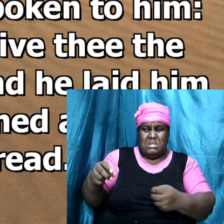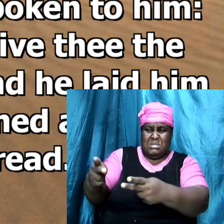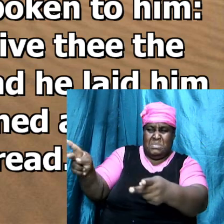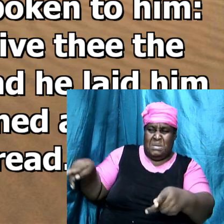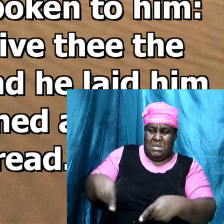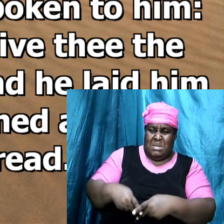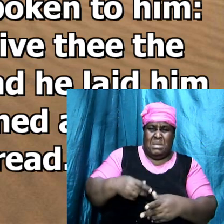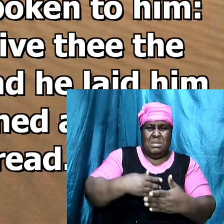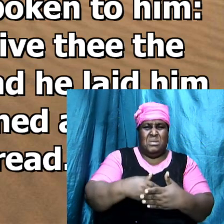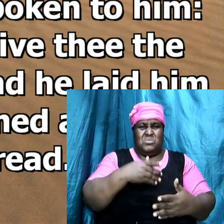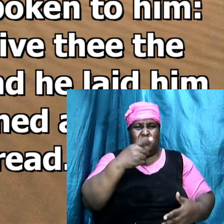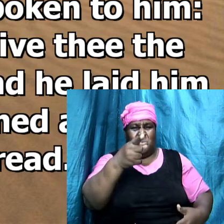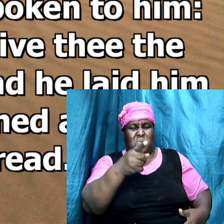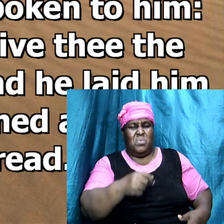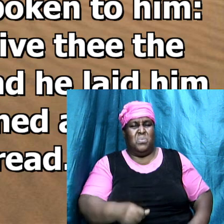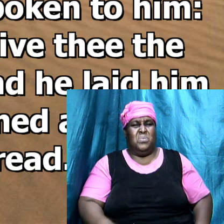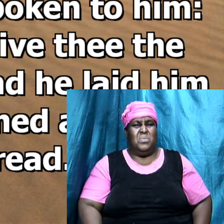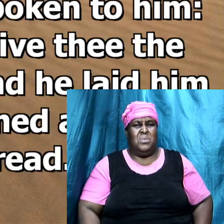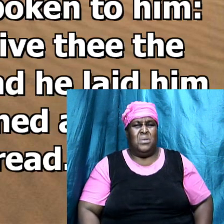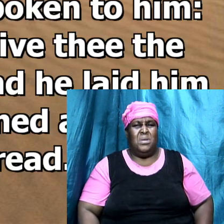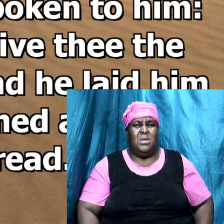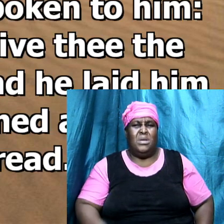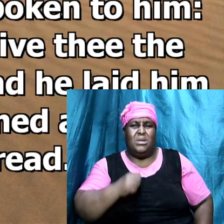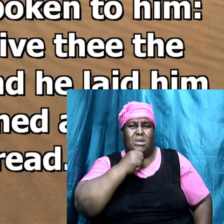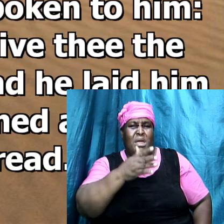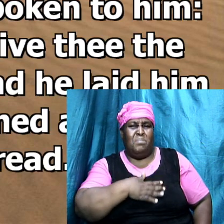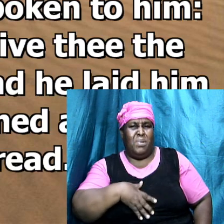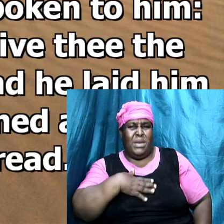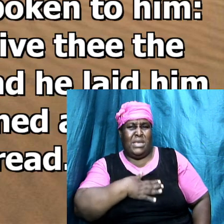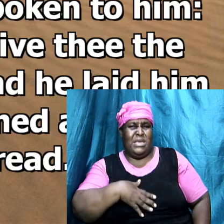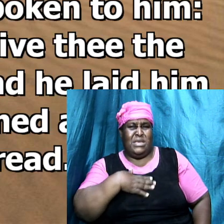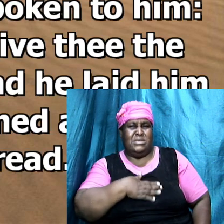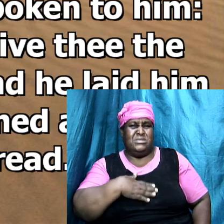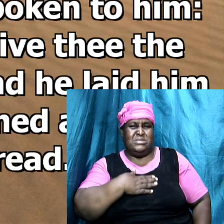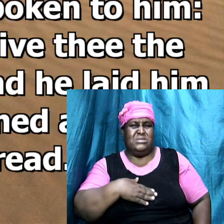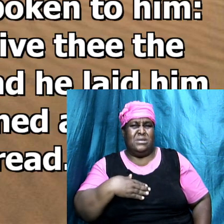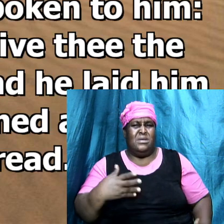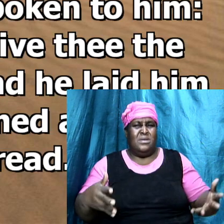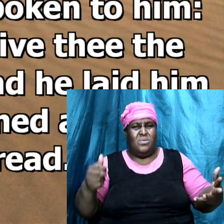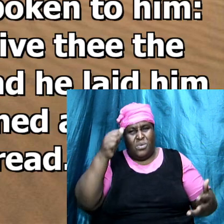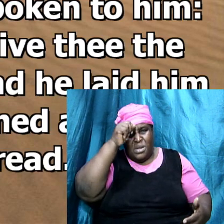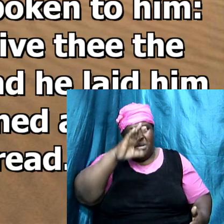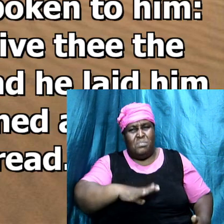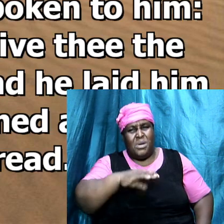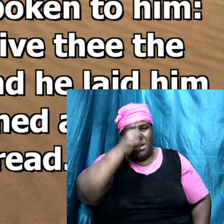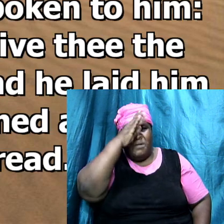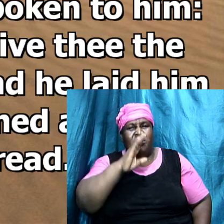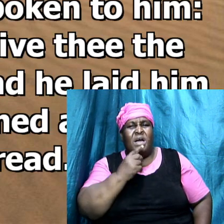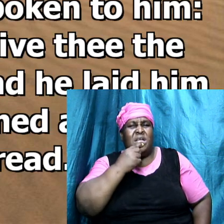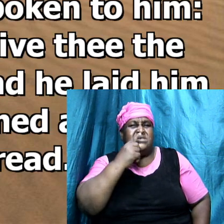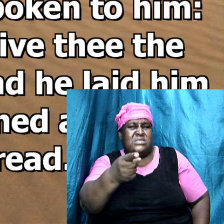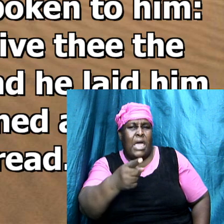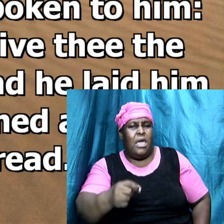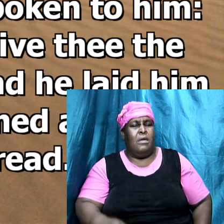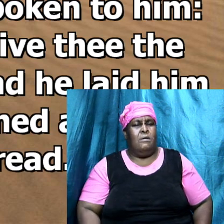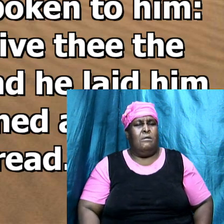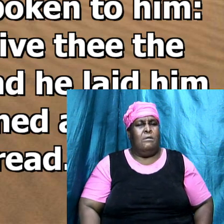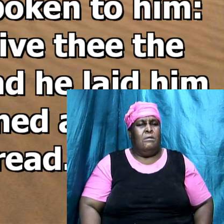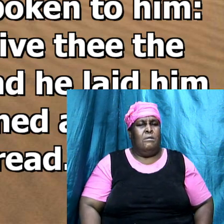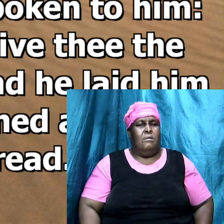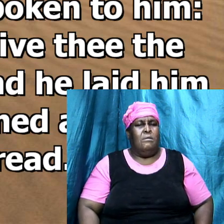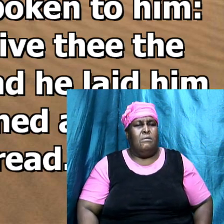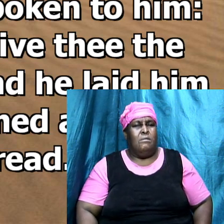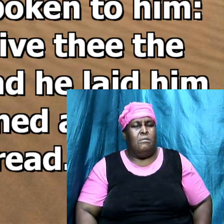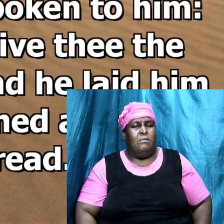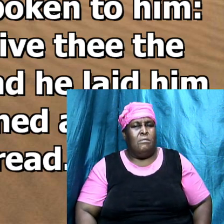and it is pleased because of the word which neighbor spoke the Jezreelite had spoken to